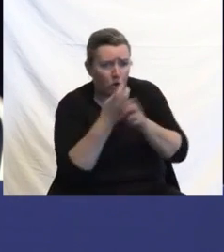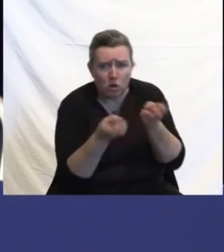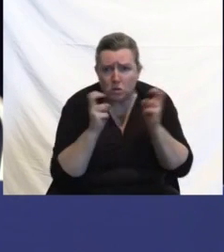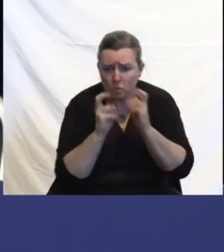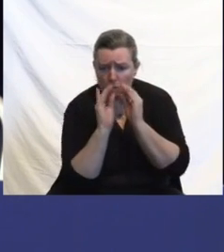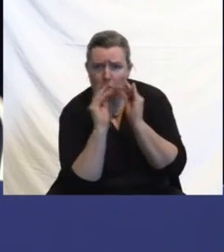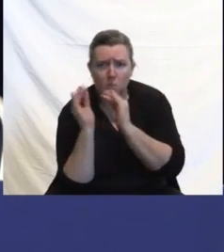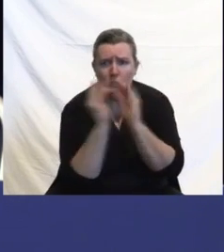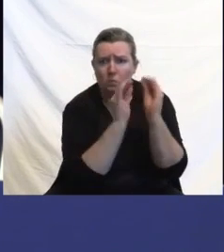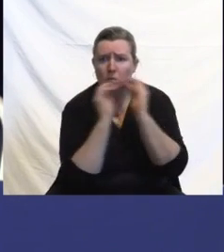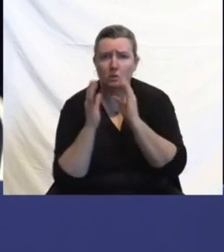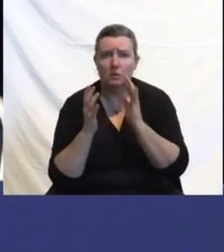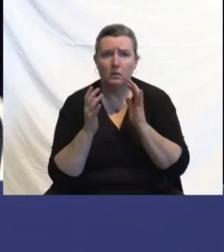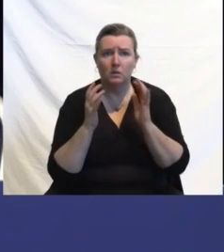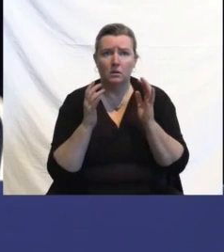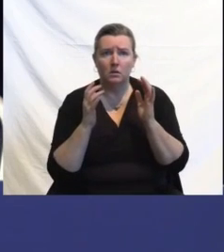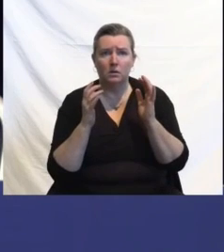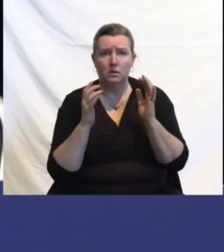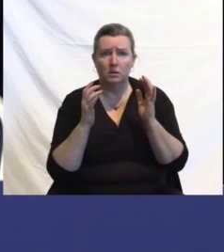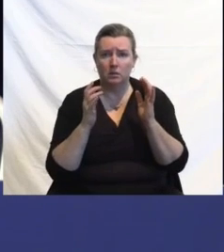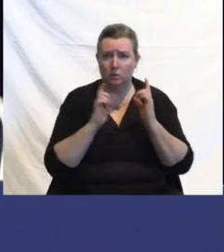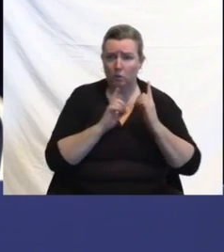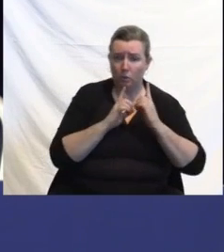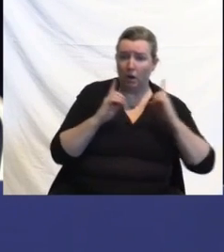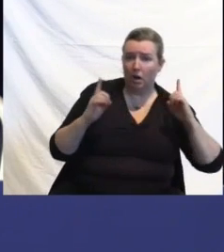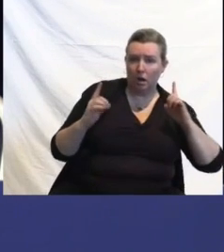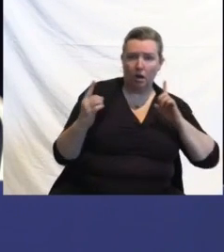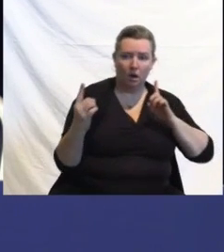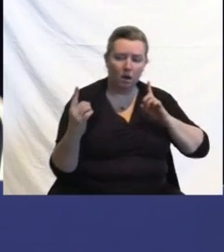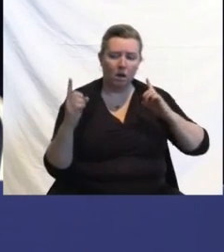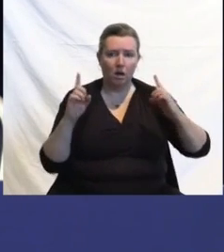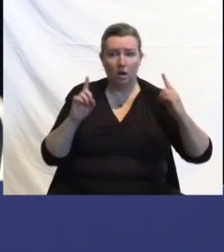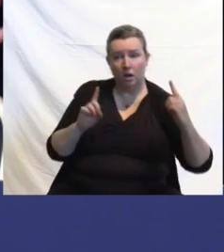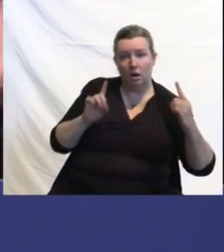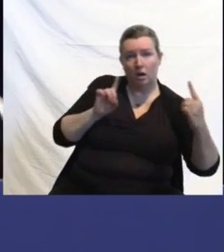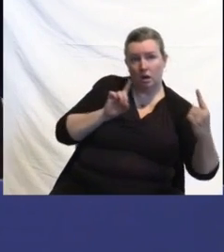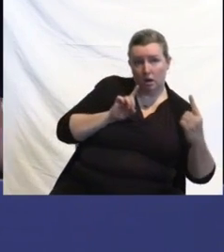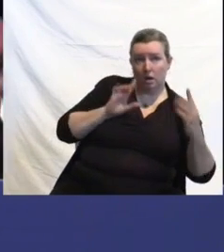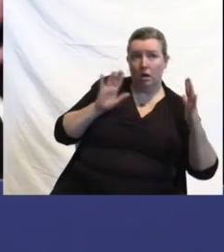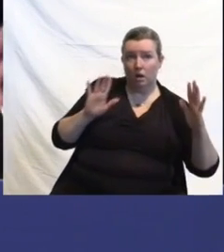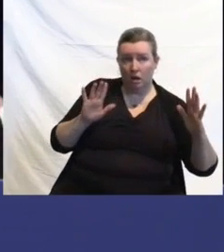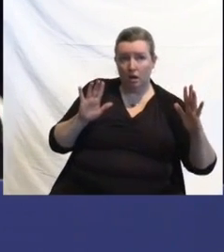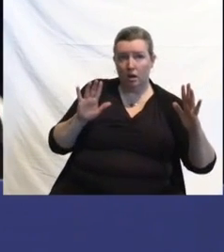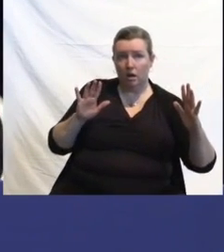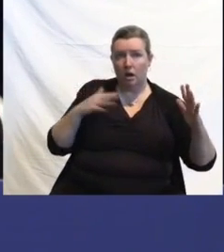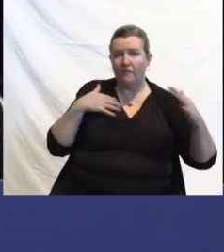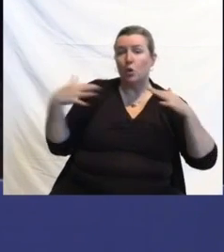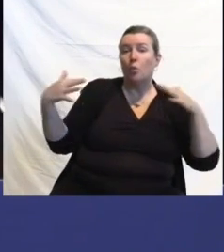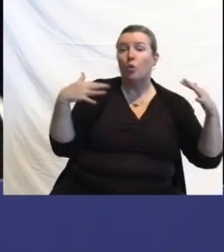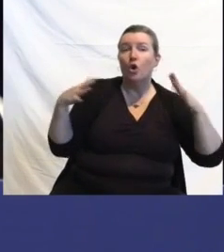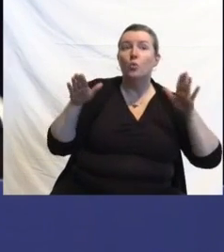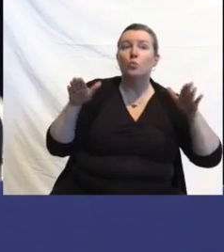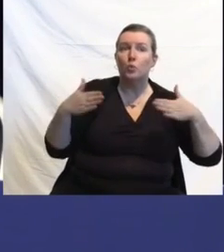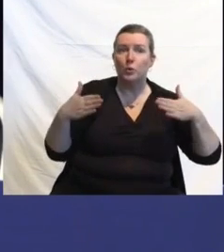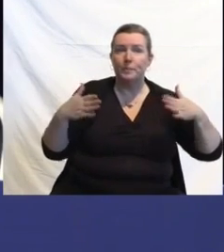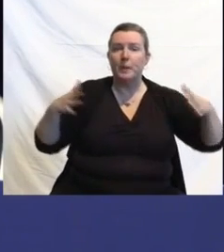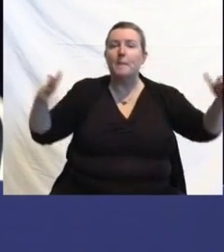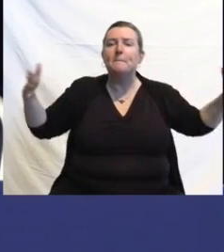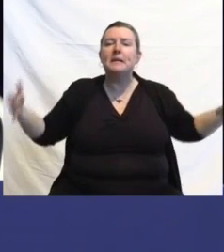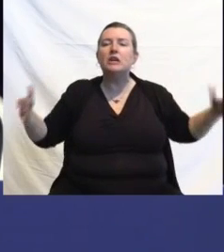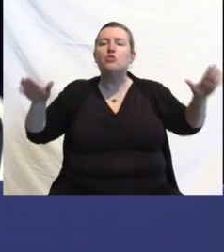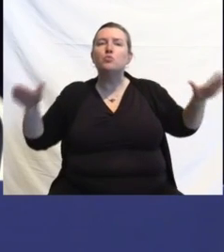spread ourselves out. You know, what we called our war room was a pretty big room with posters and